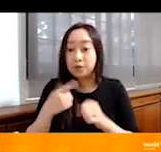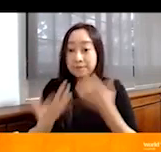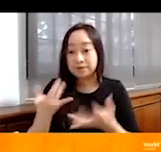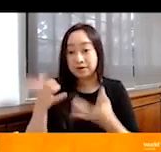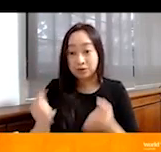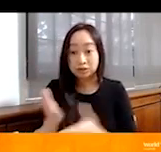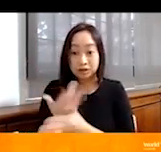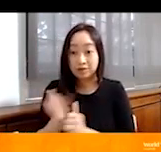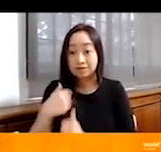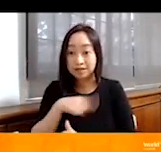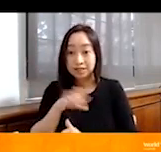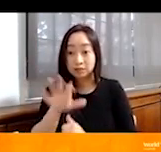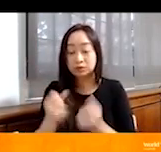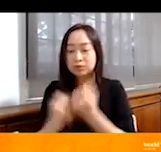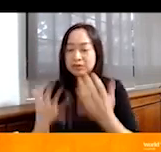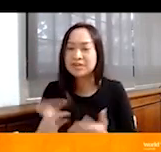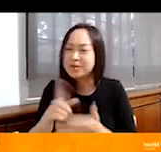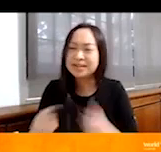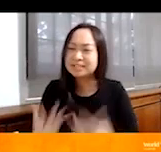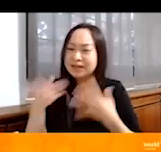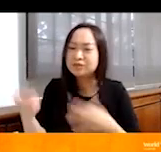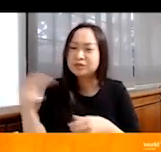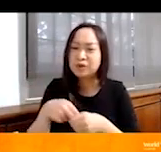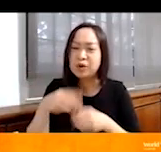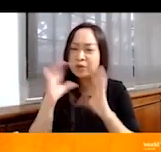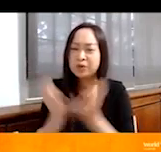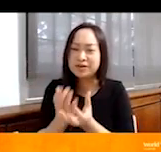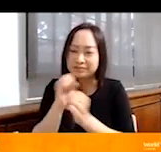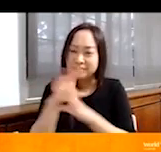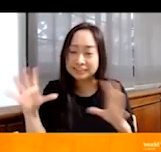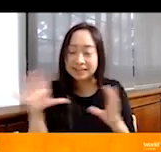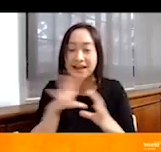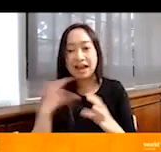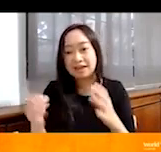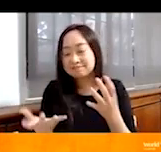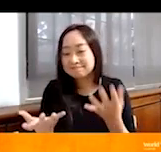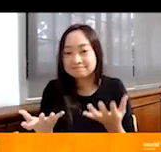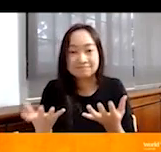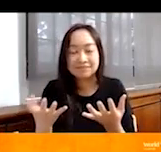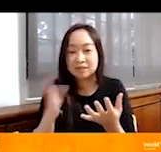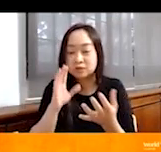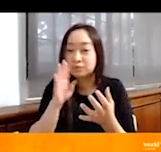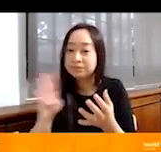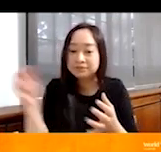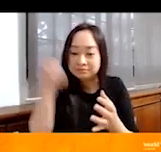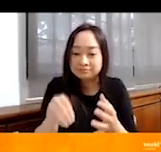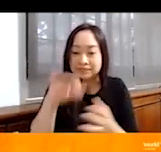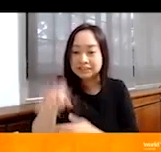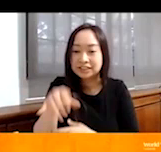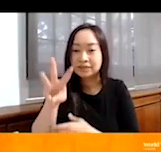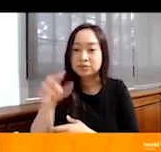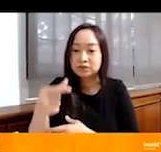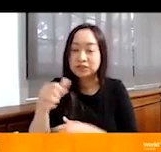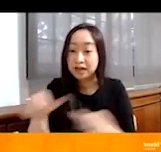our supporters what inspired you to join World Vision and to ultimately be located in the JWG area?